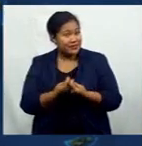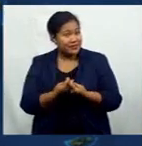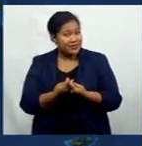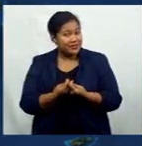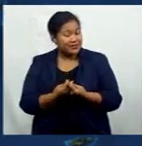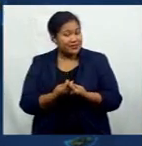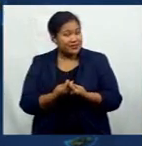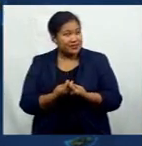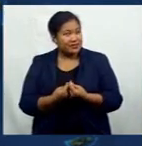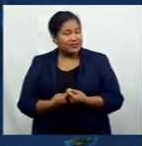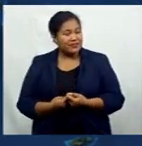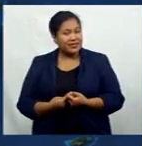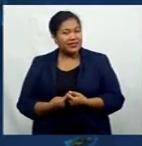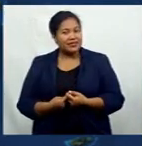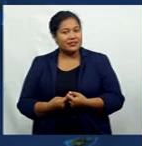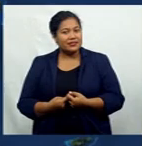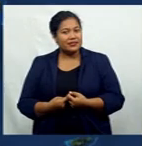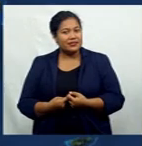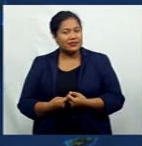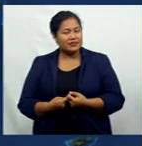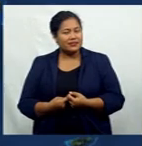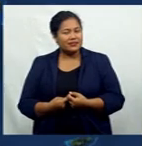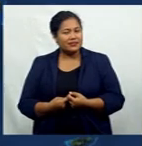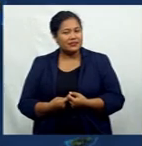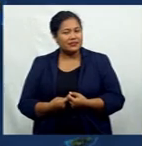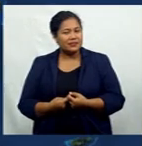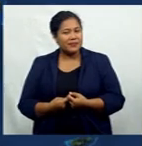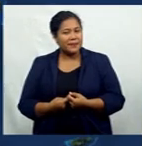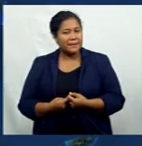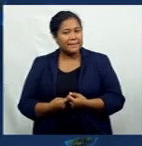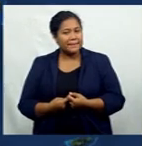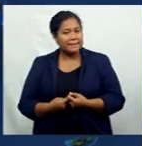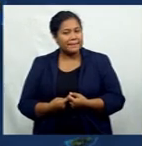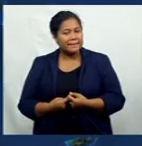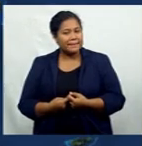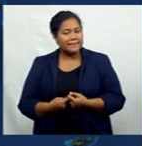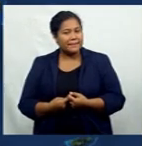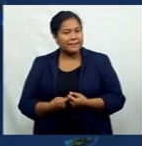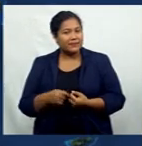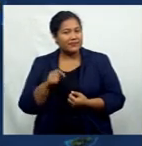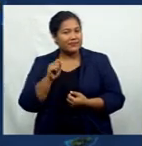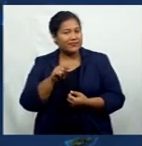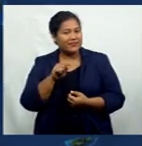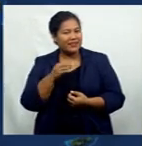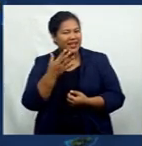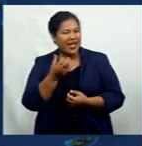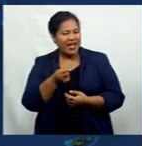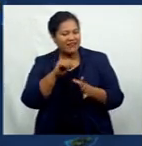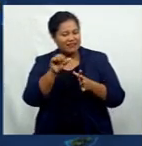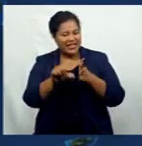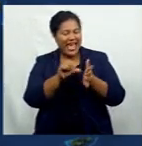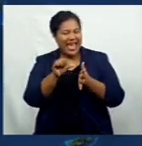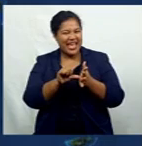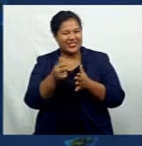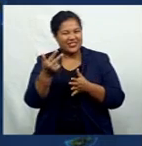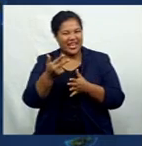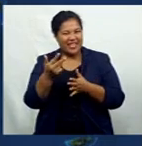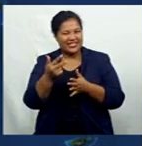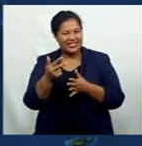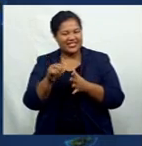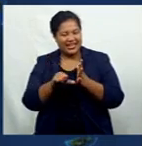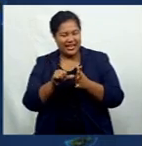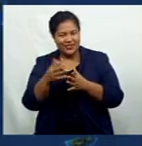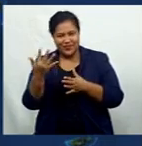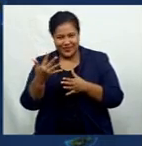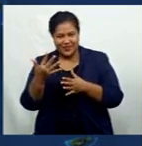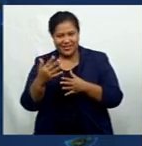intended for Shepard Women's Team to allow for introduction of the under-age team competition similar to men